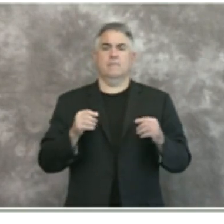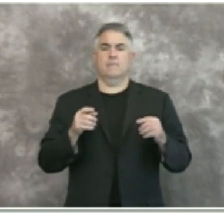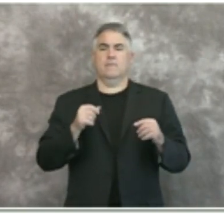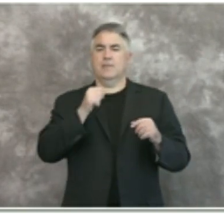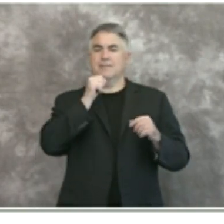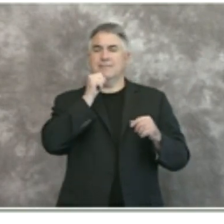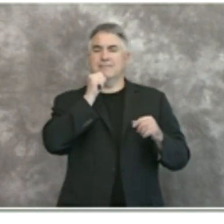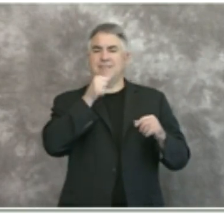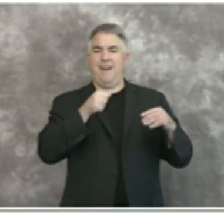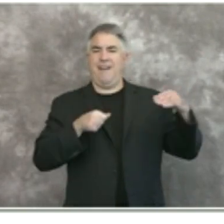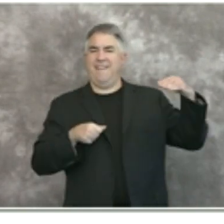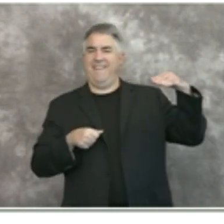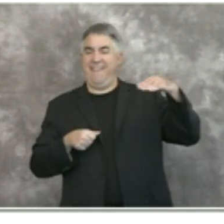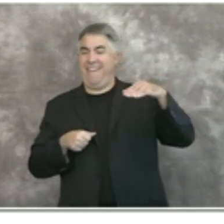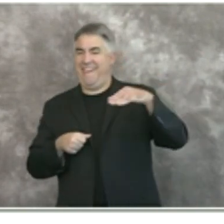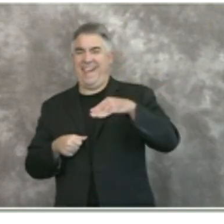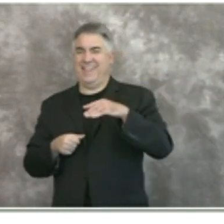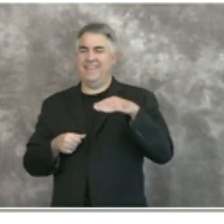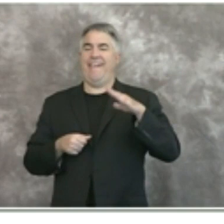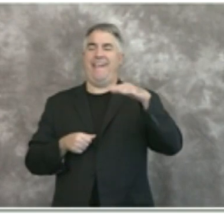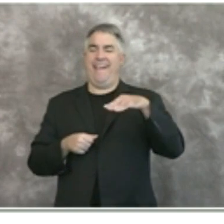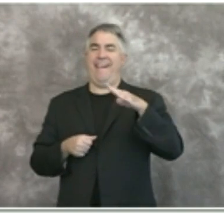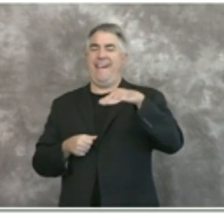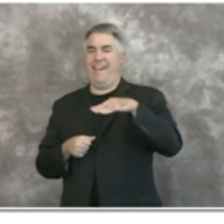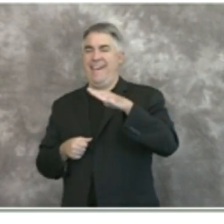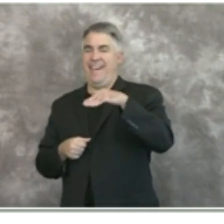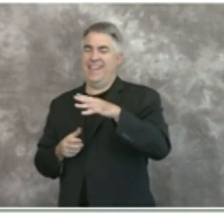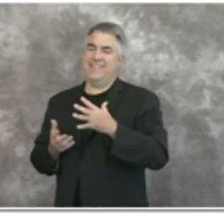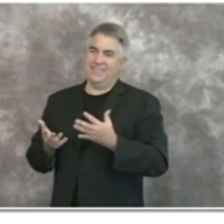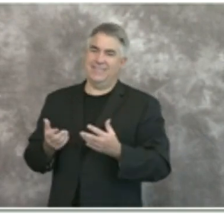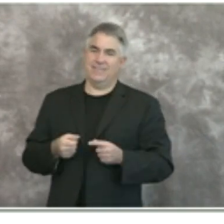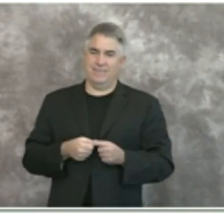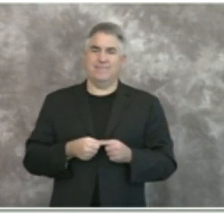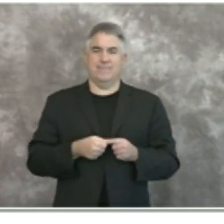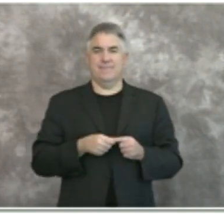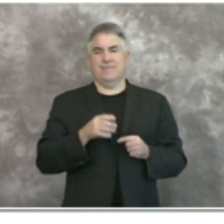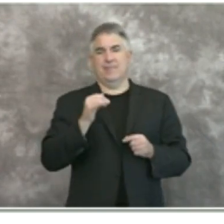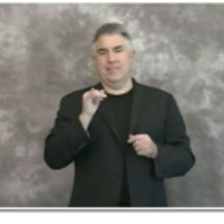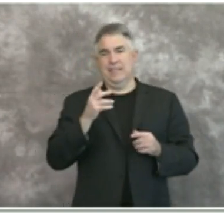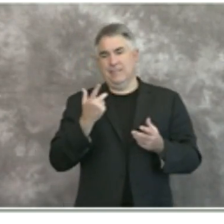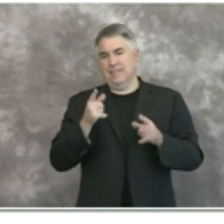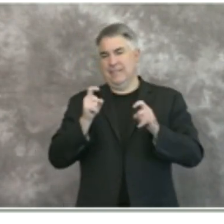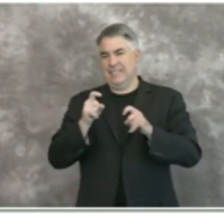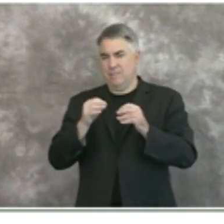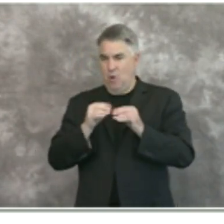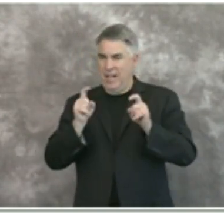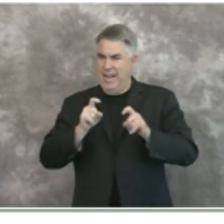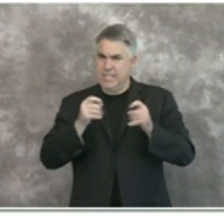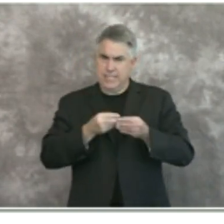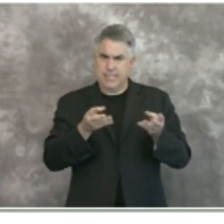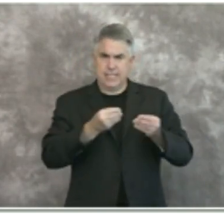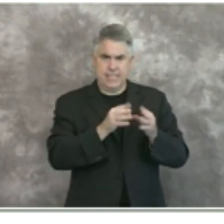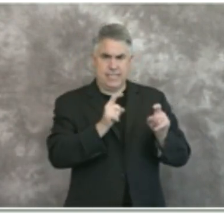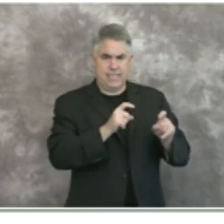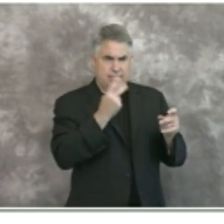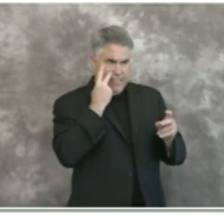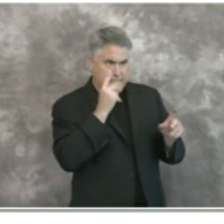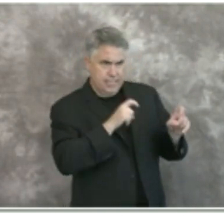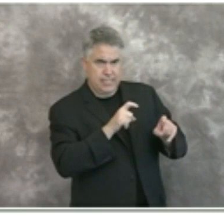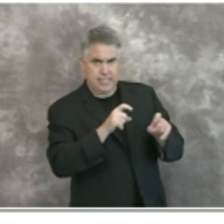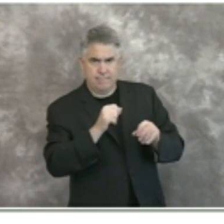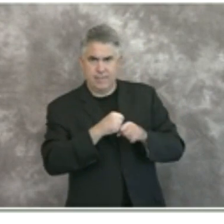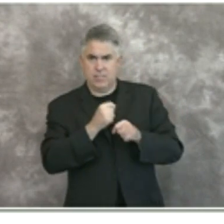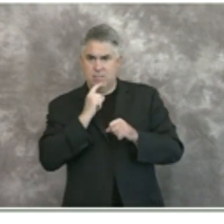trend so as we are testing and we expect that more tests will occur or rather more